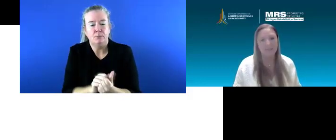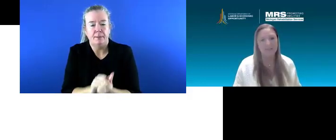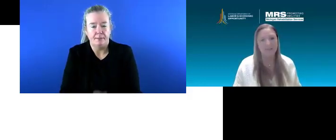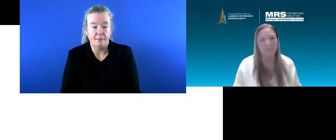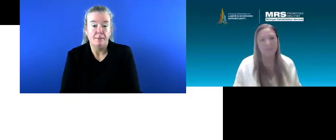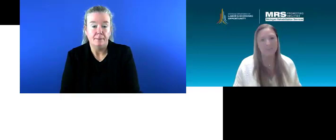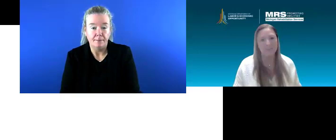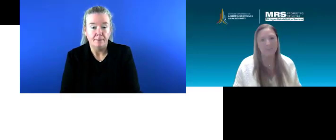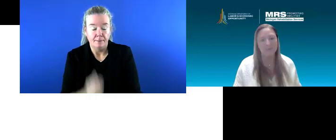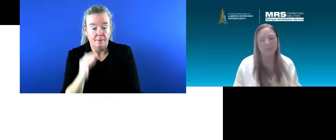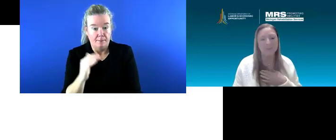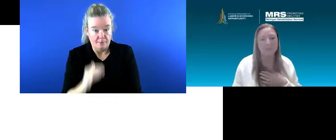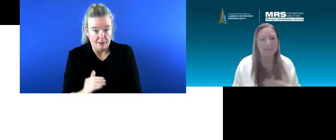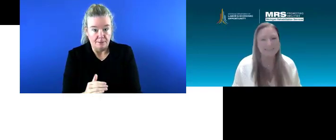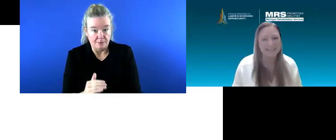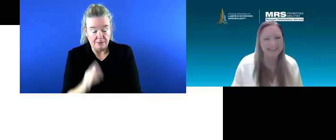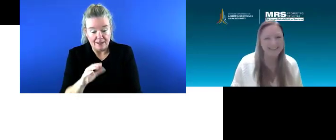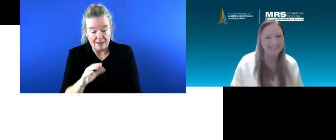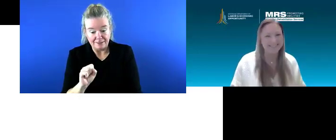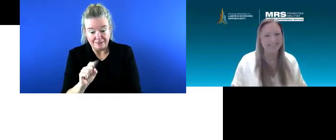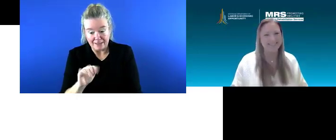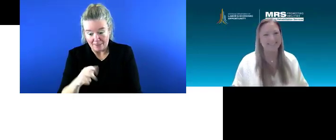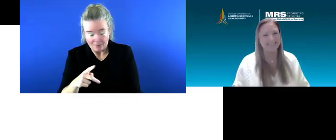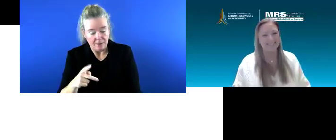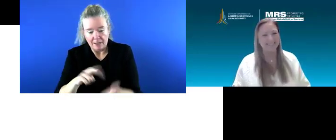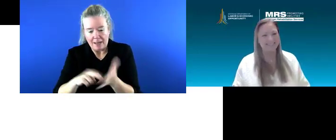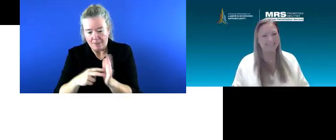Next step, or excuse me, next slide.